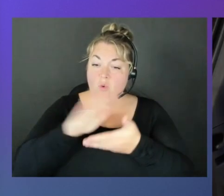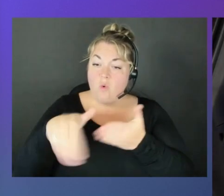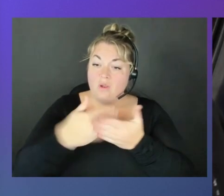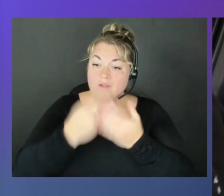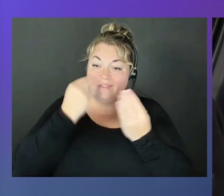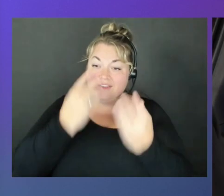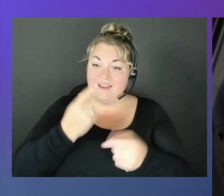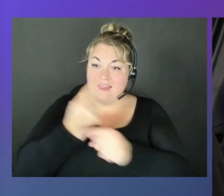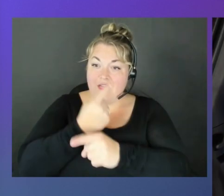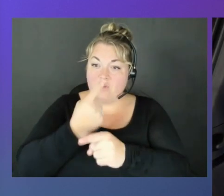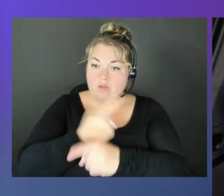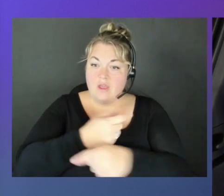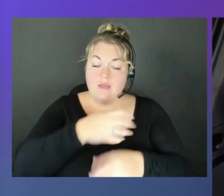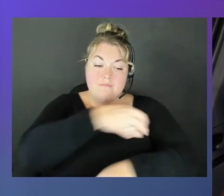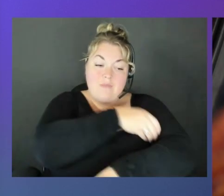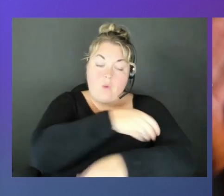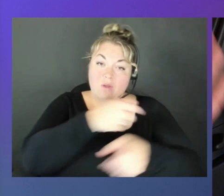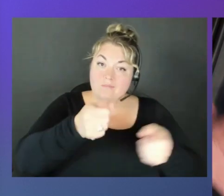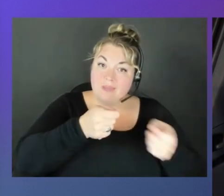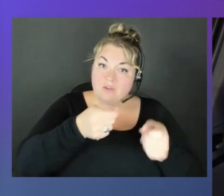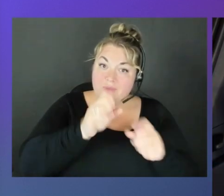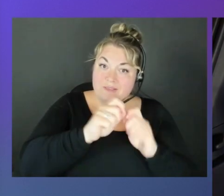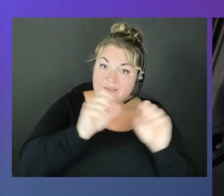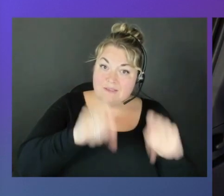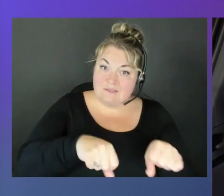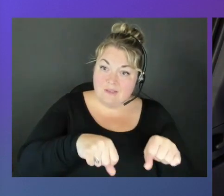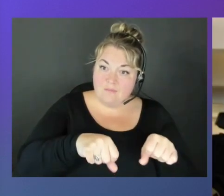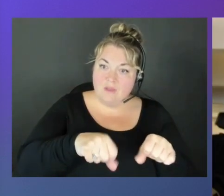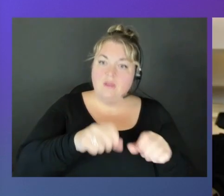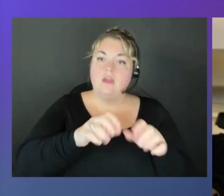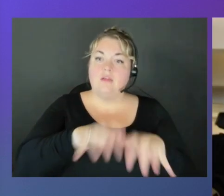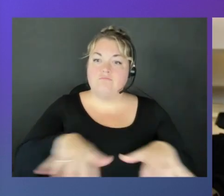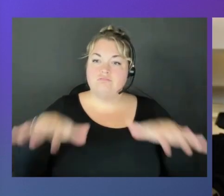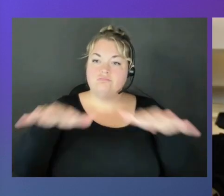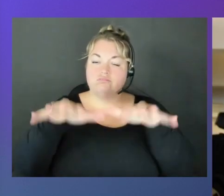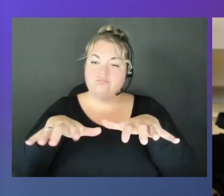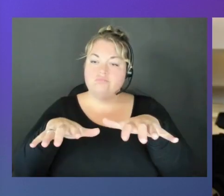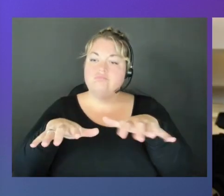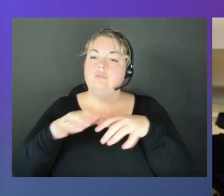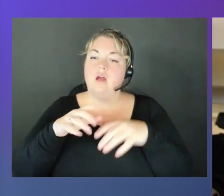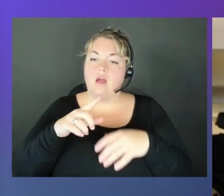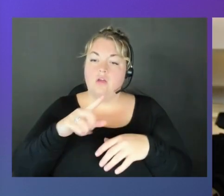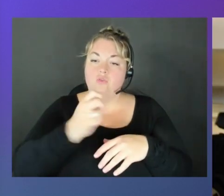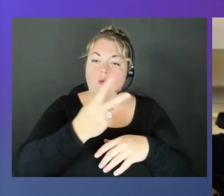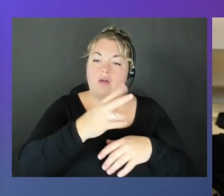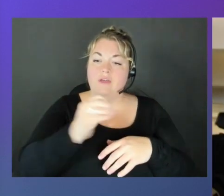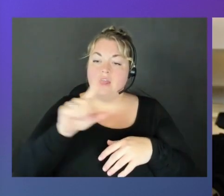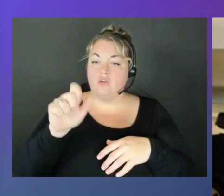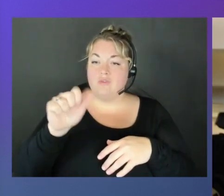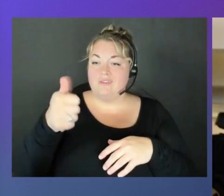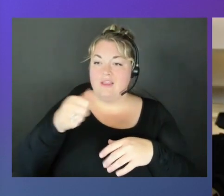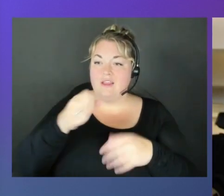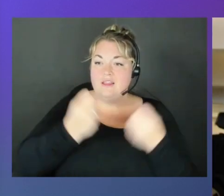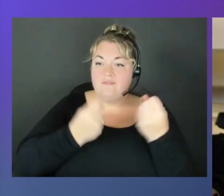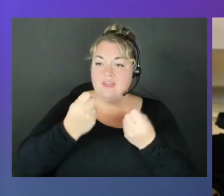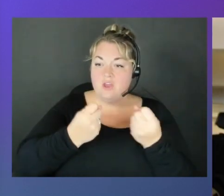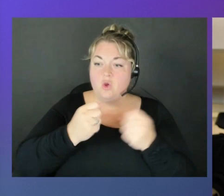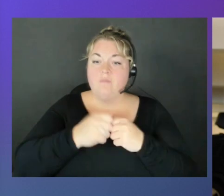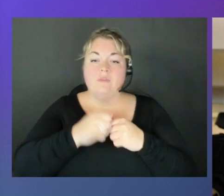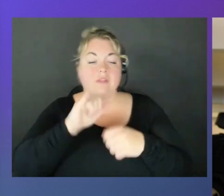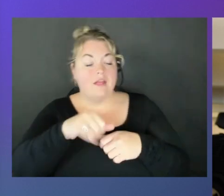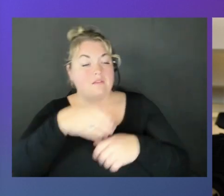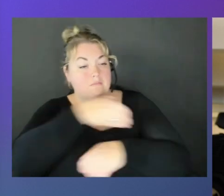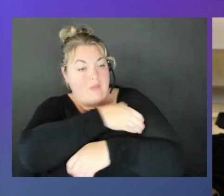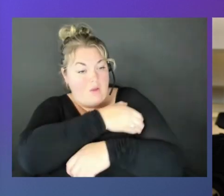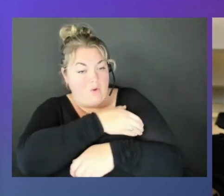first power management system to distribute 12 volts and 110 in the trunk of the vehicle. Okay. So this is power management. And